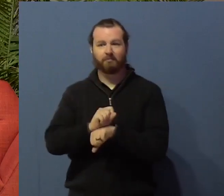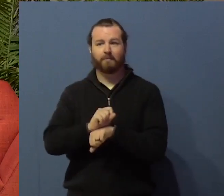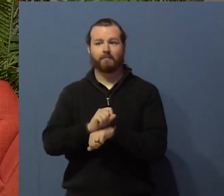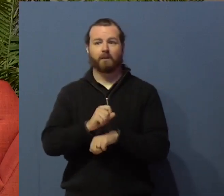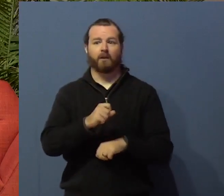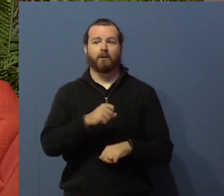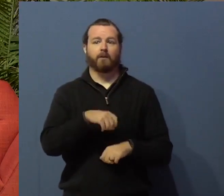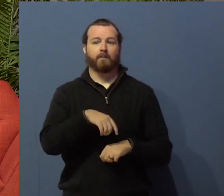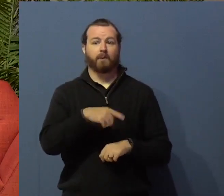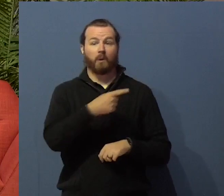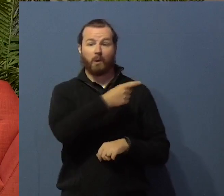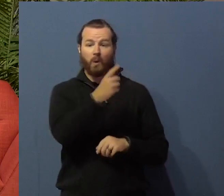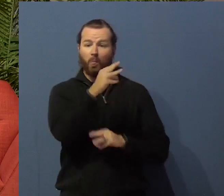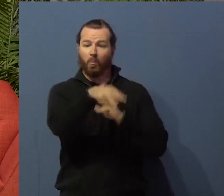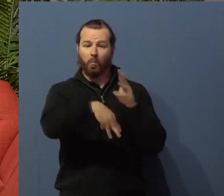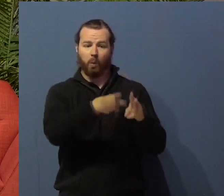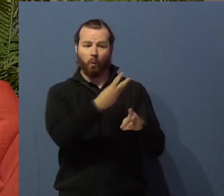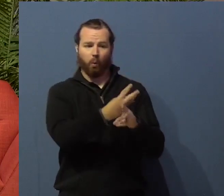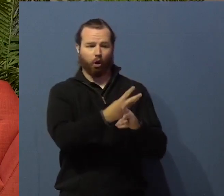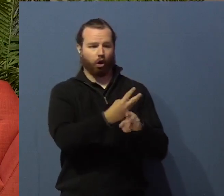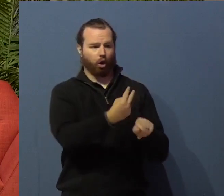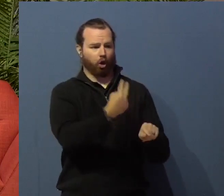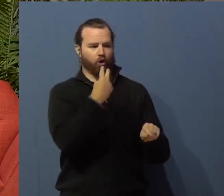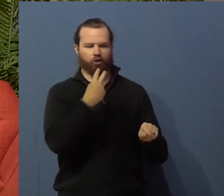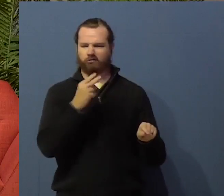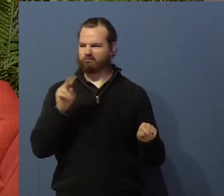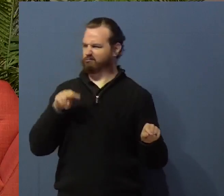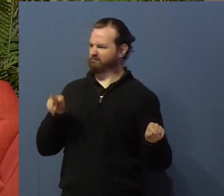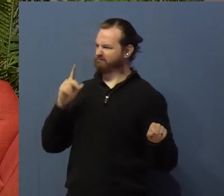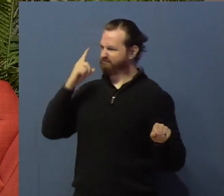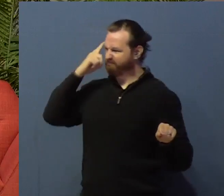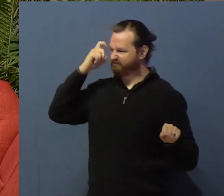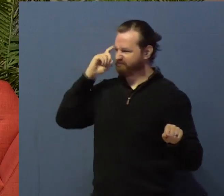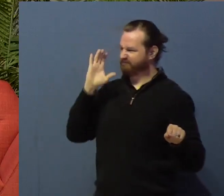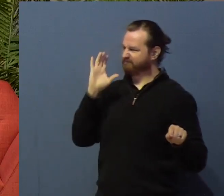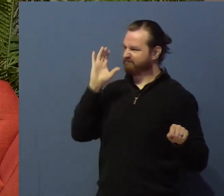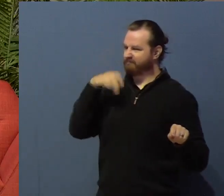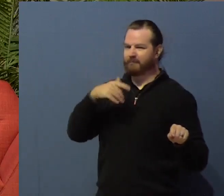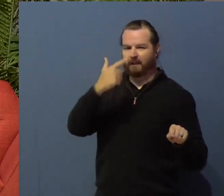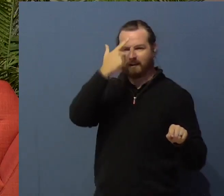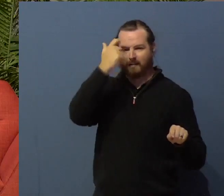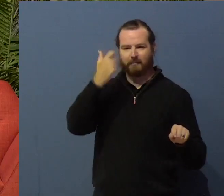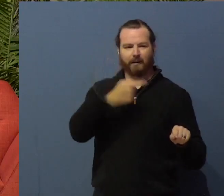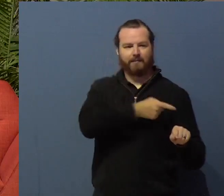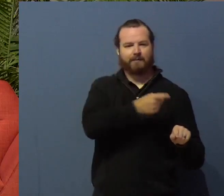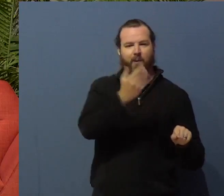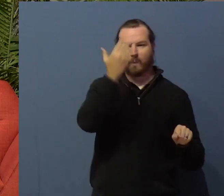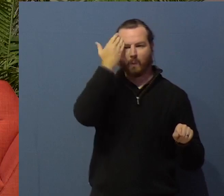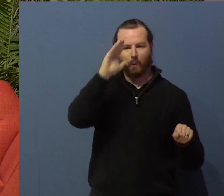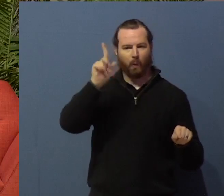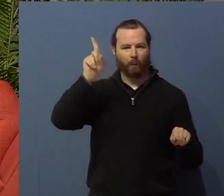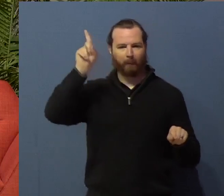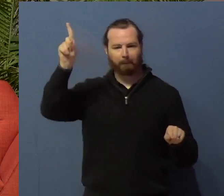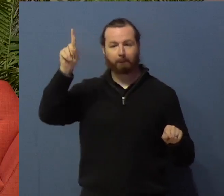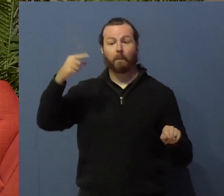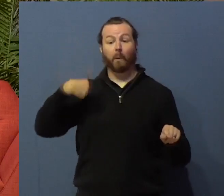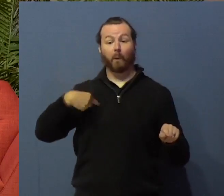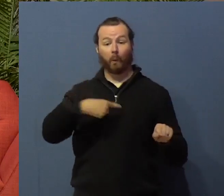does not know Him. Beloved, we are God's children now. Important words right now.